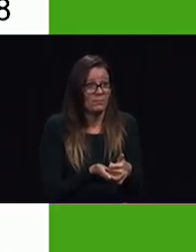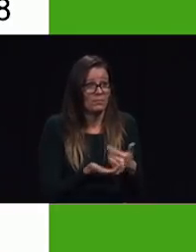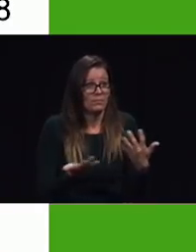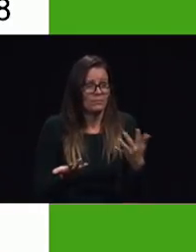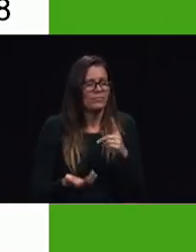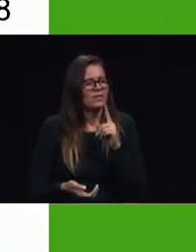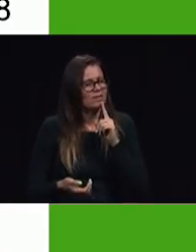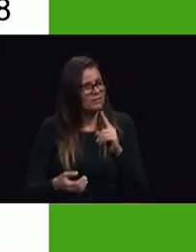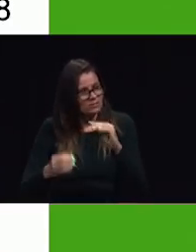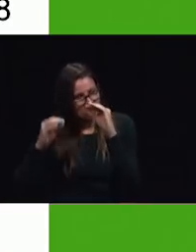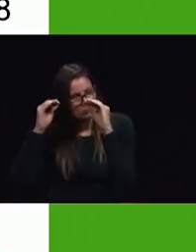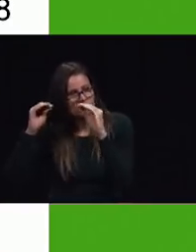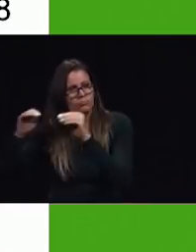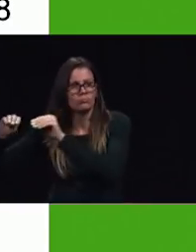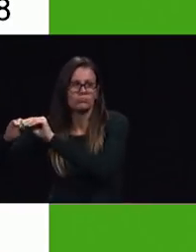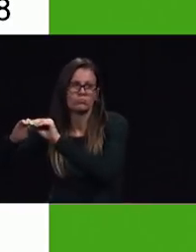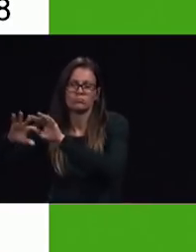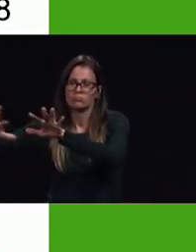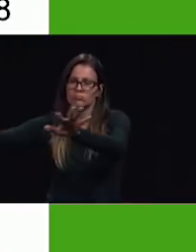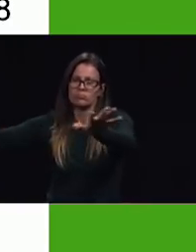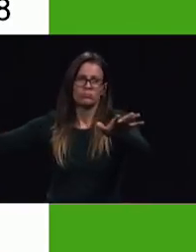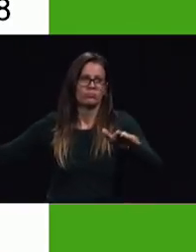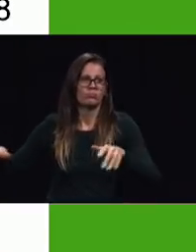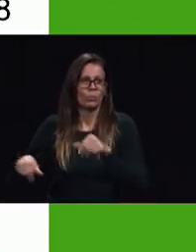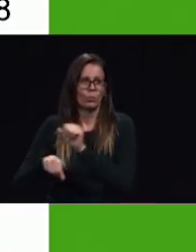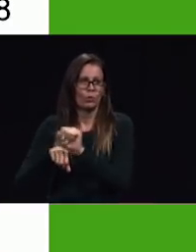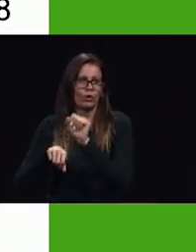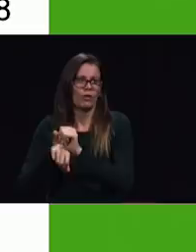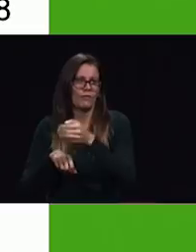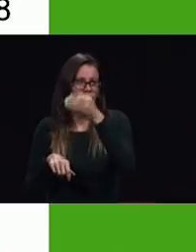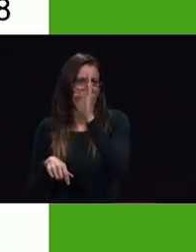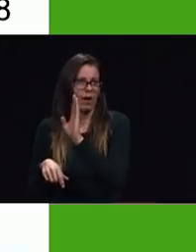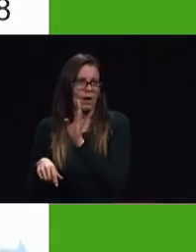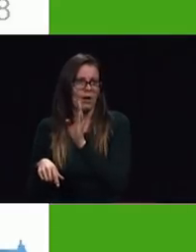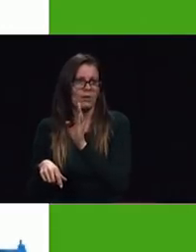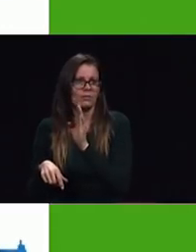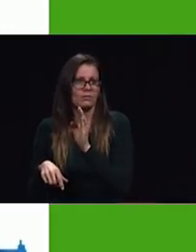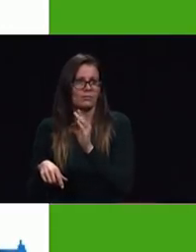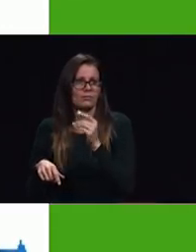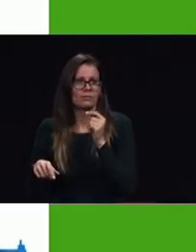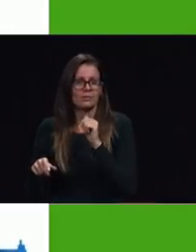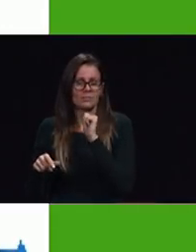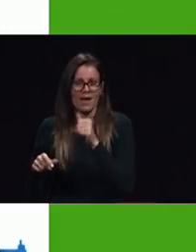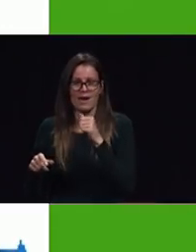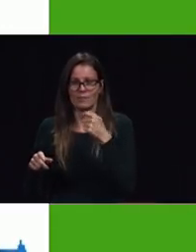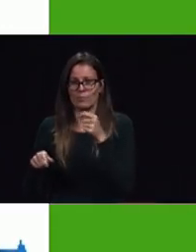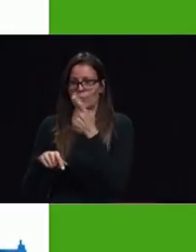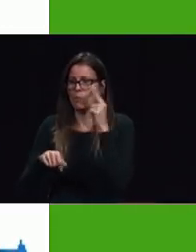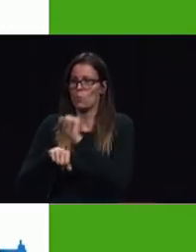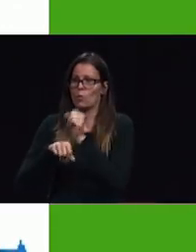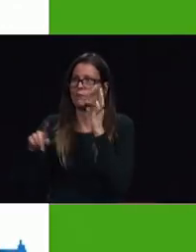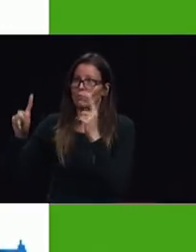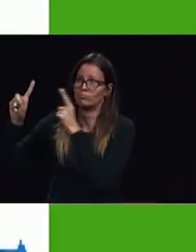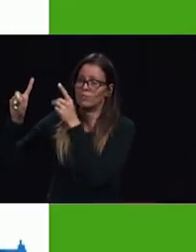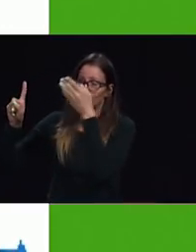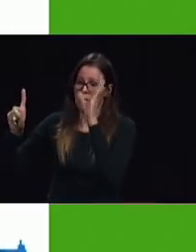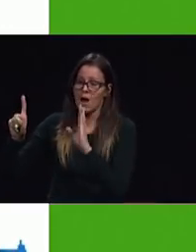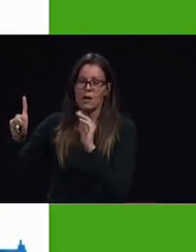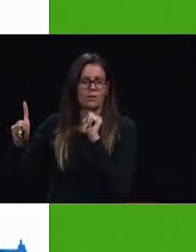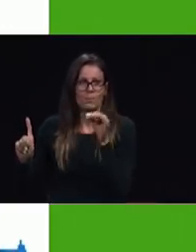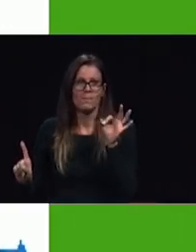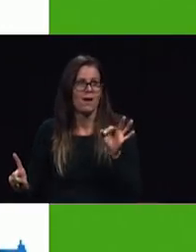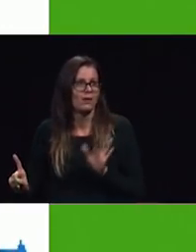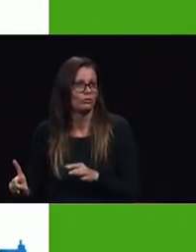depend on him not on the ministers there are times when it is fitting for our ministers to give on the